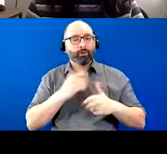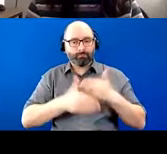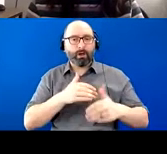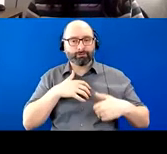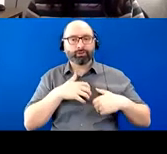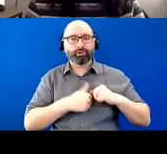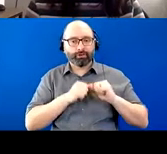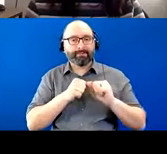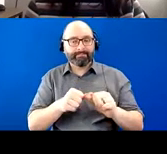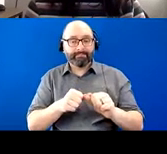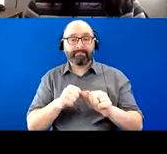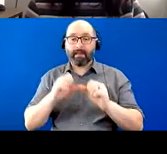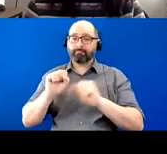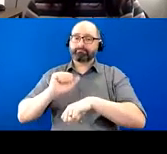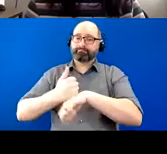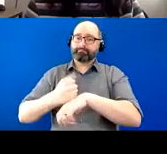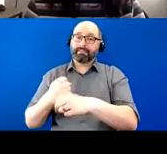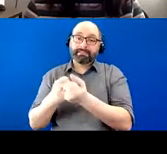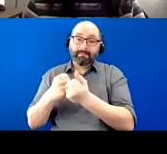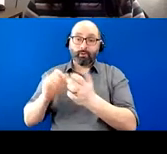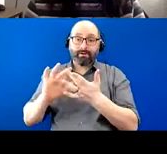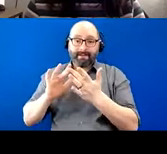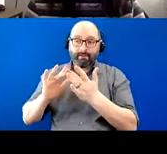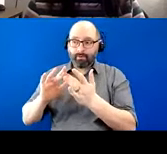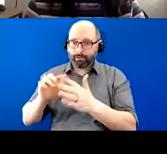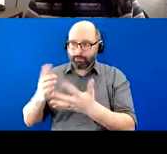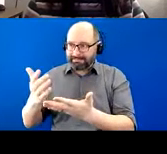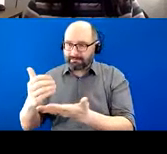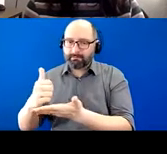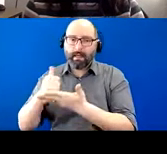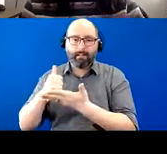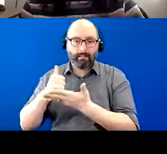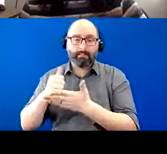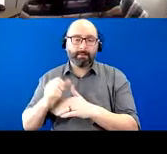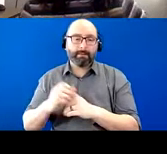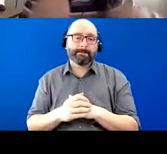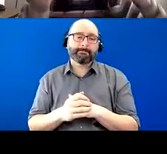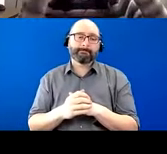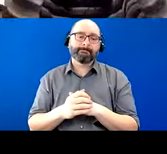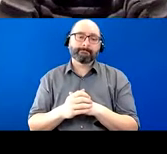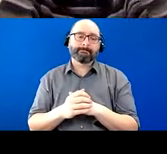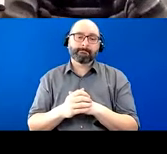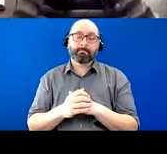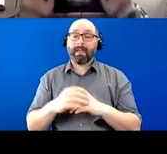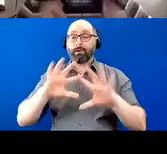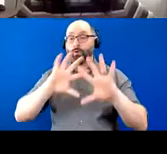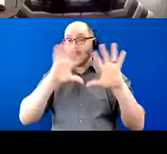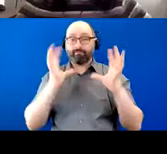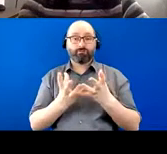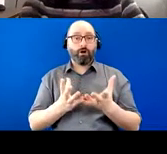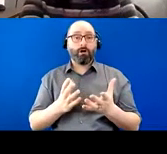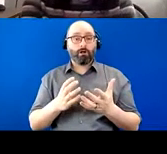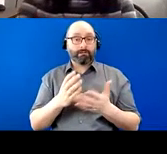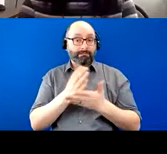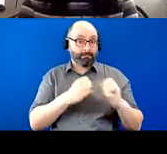Um, and she was able to establish a support network to seek help. Um, so overall, you know, I think some of the